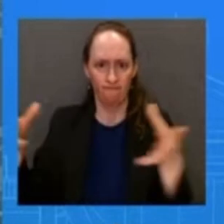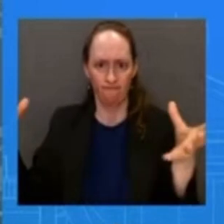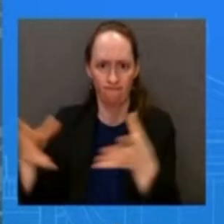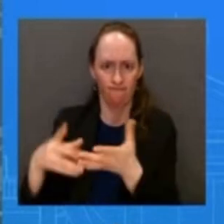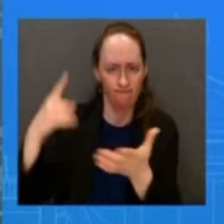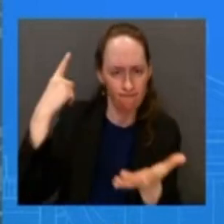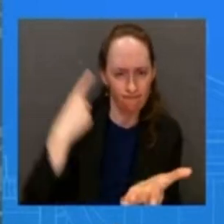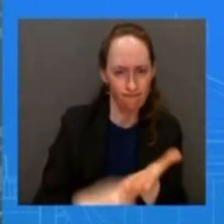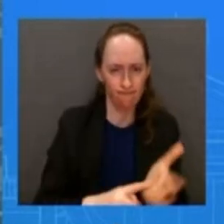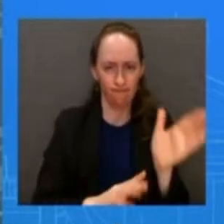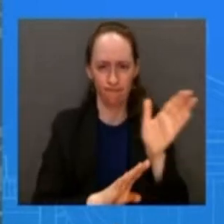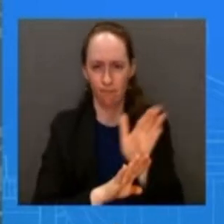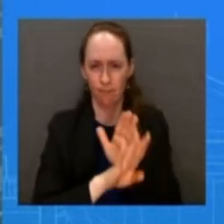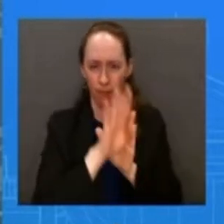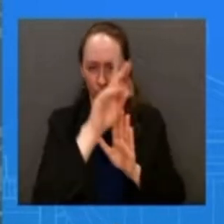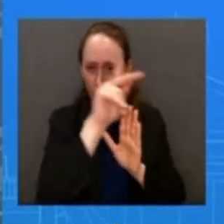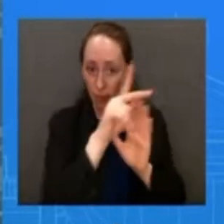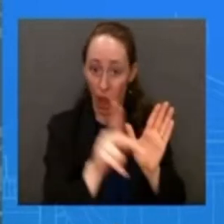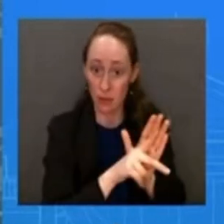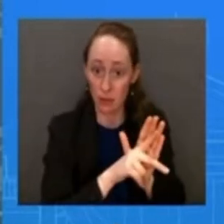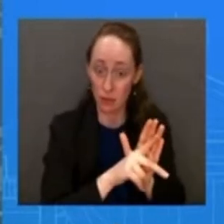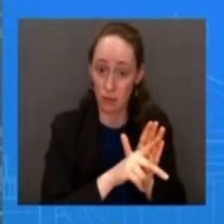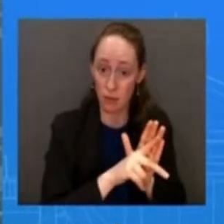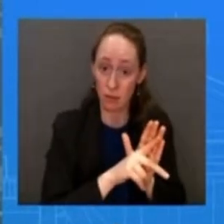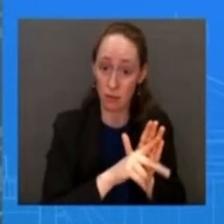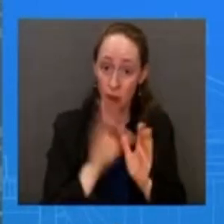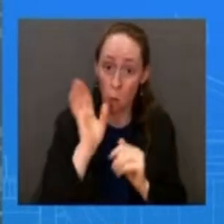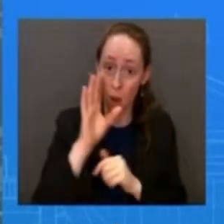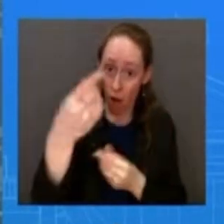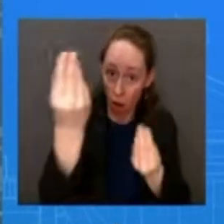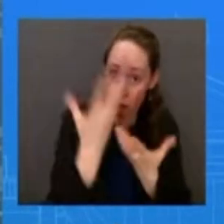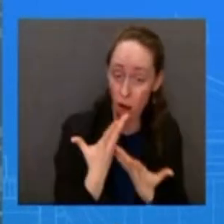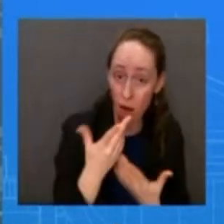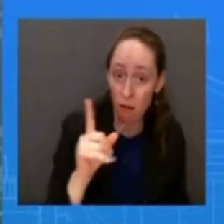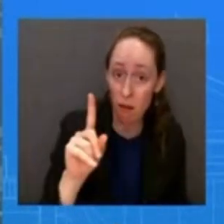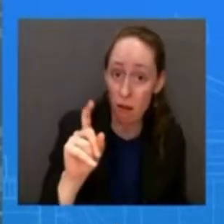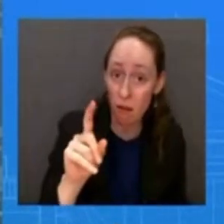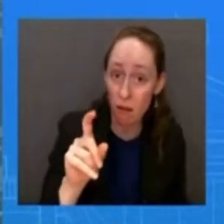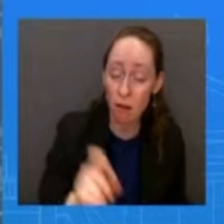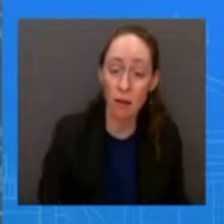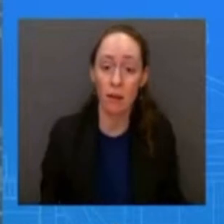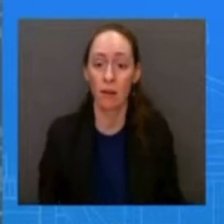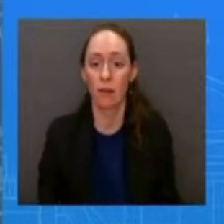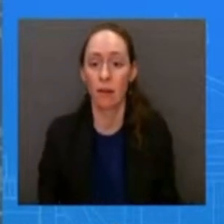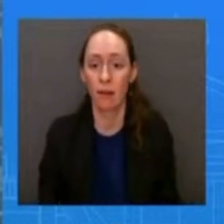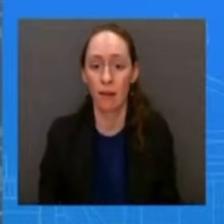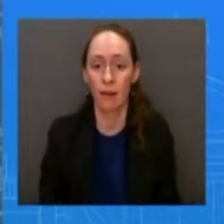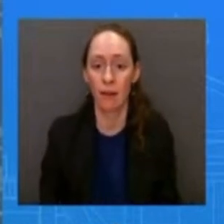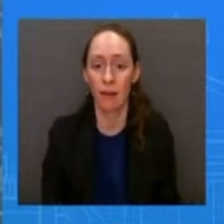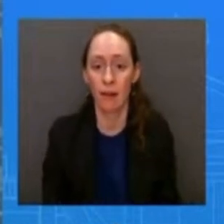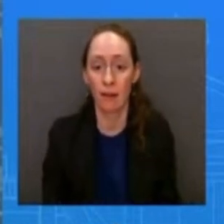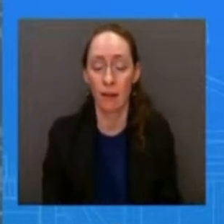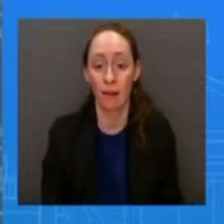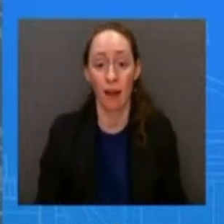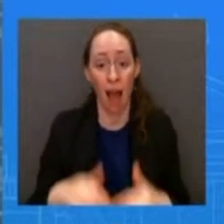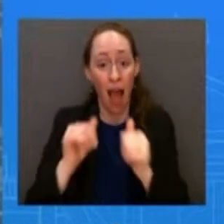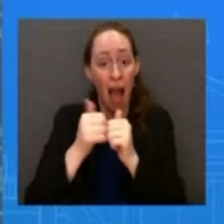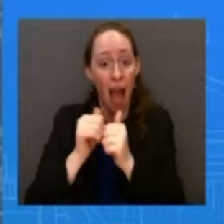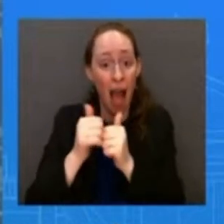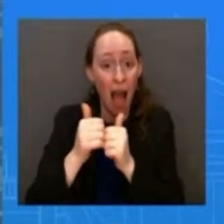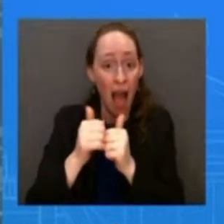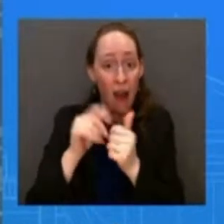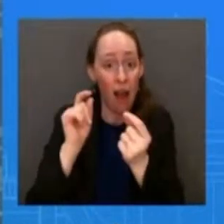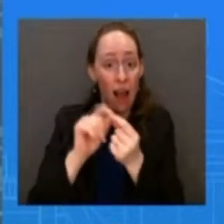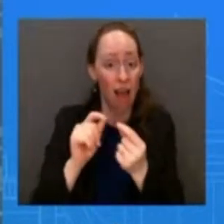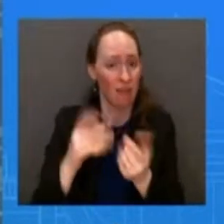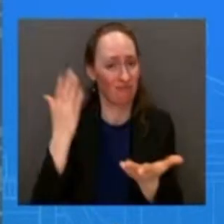share uh later this week on on that i don't have a vehicle or how it's going to be shared to all of you uh but clearly the president